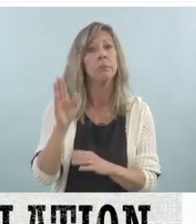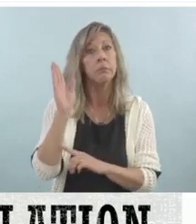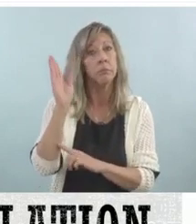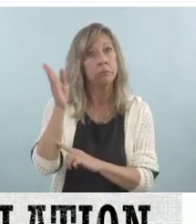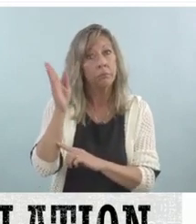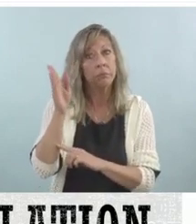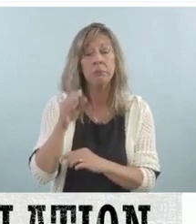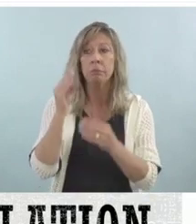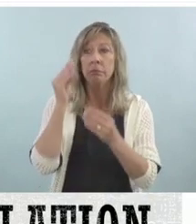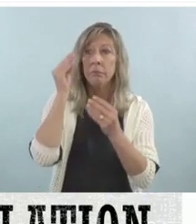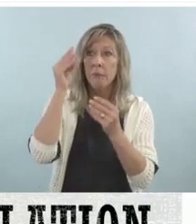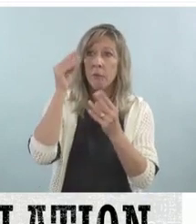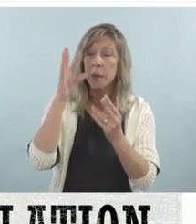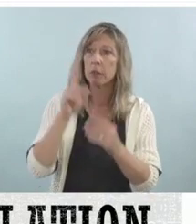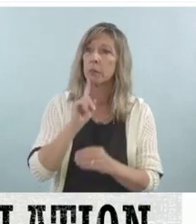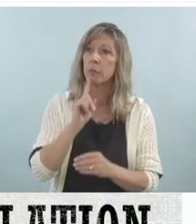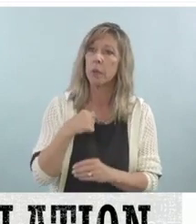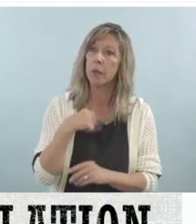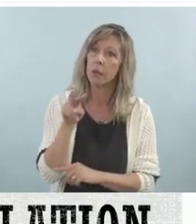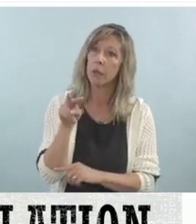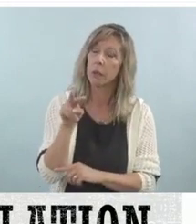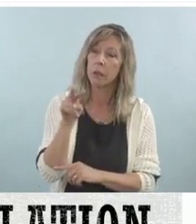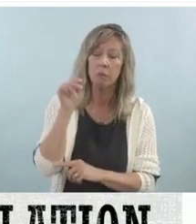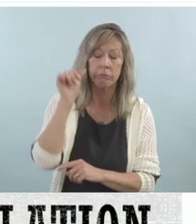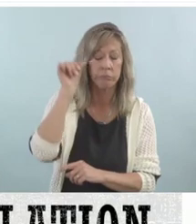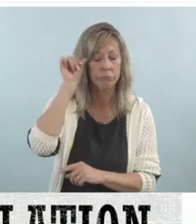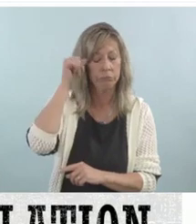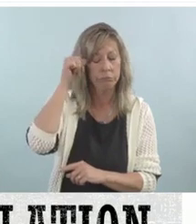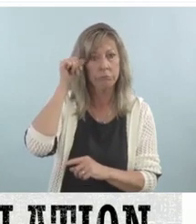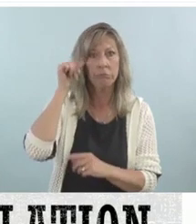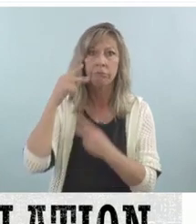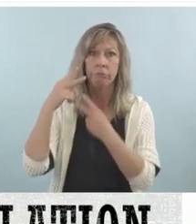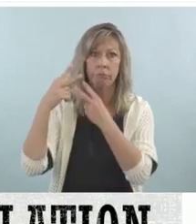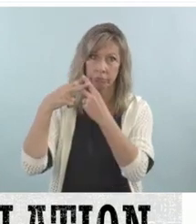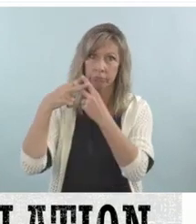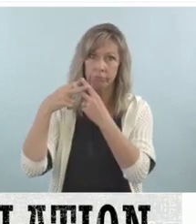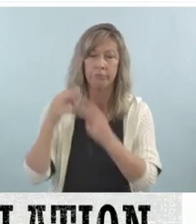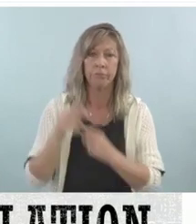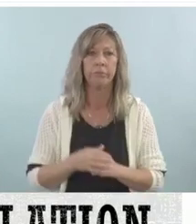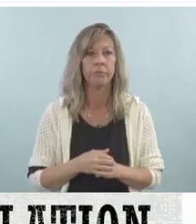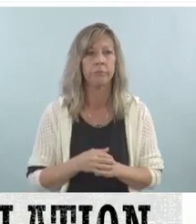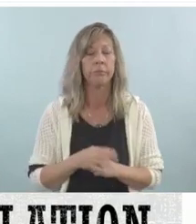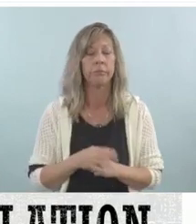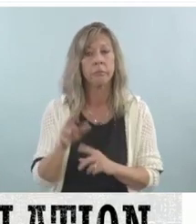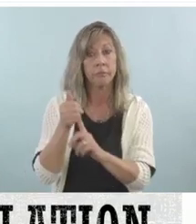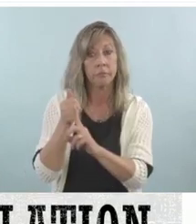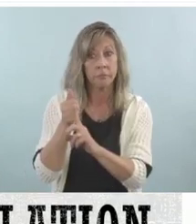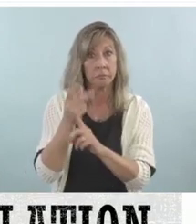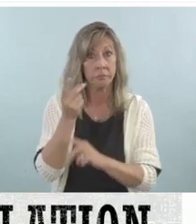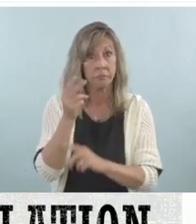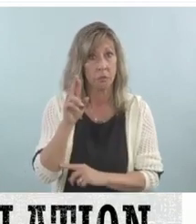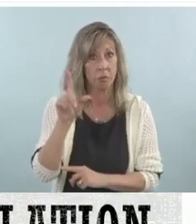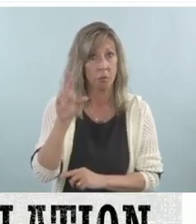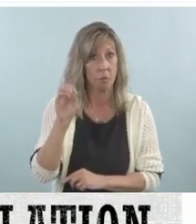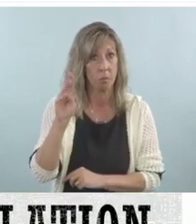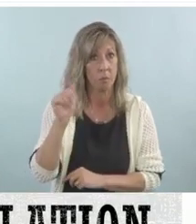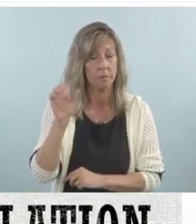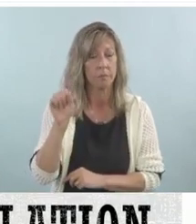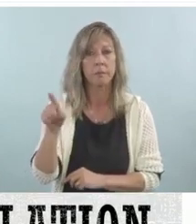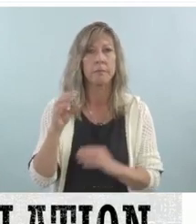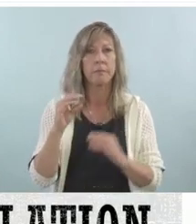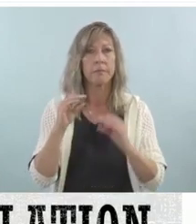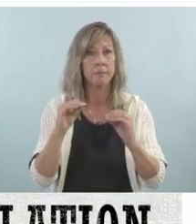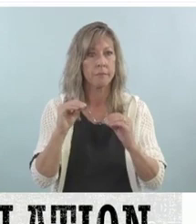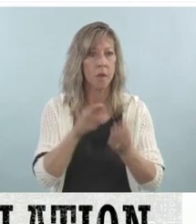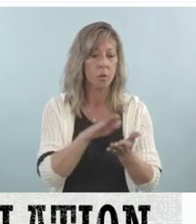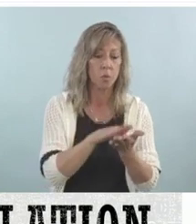it has remained with me. Dr. Lomas teaches in both the